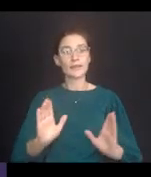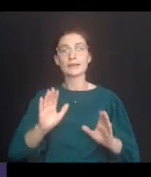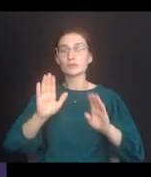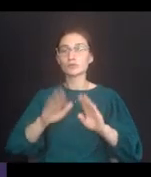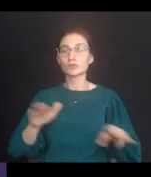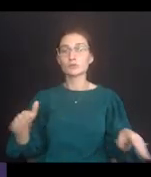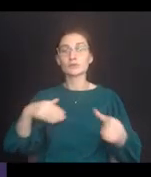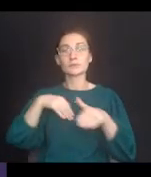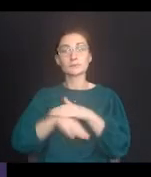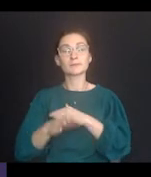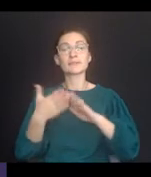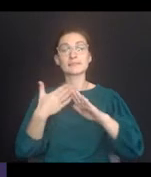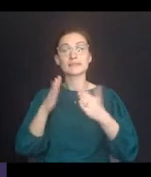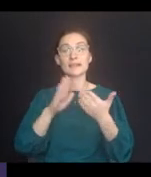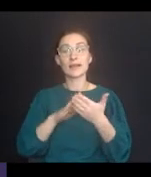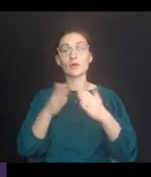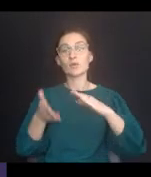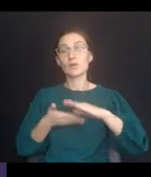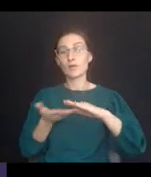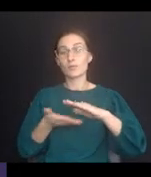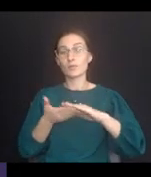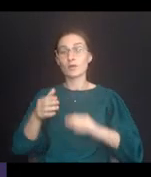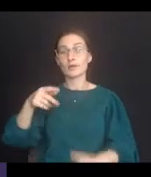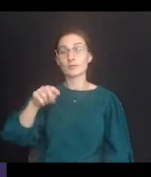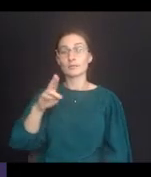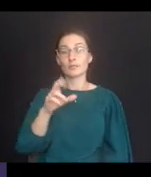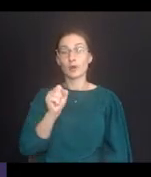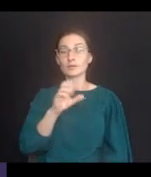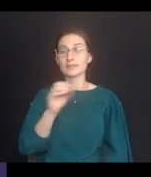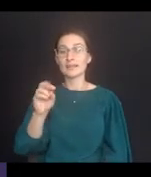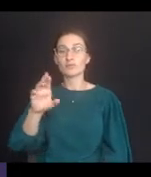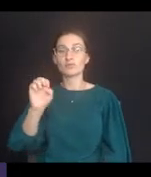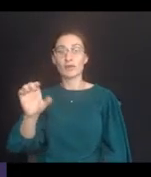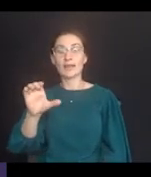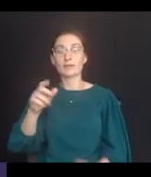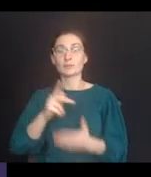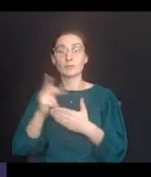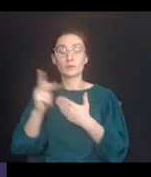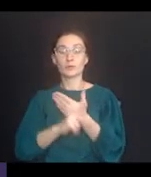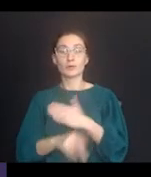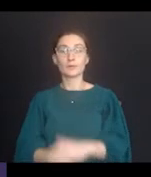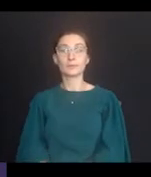children using insulin pumps to a town-operated parks and recreation program.